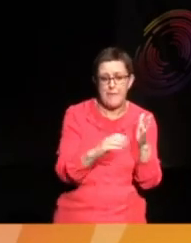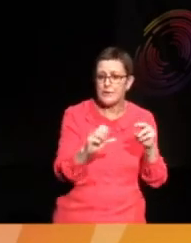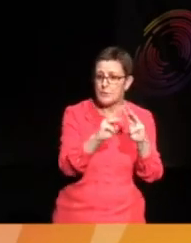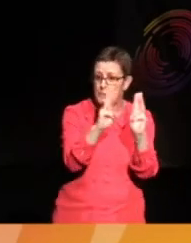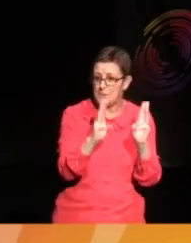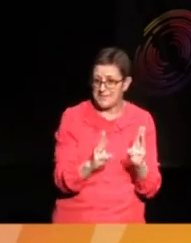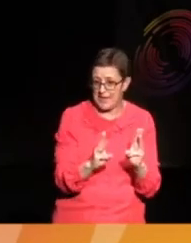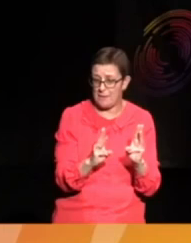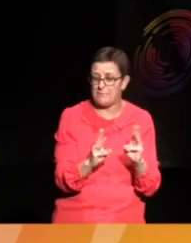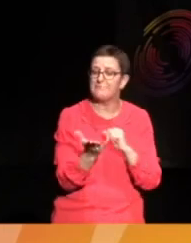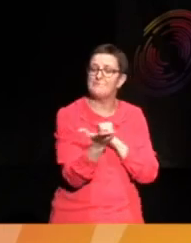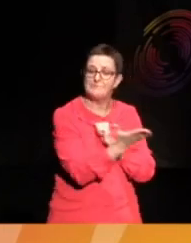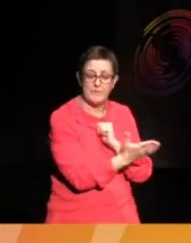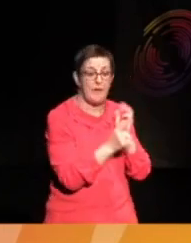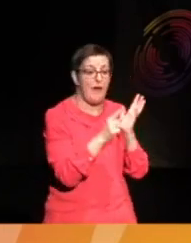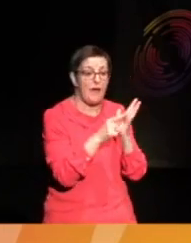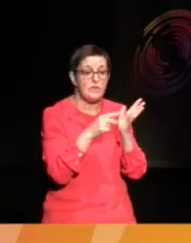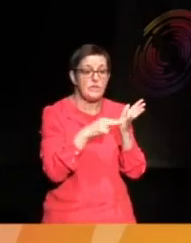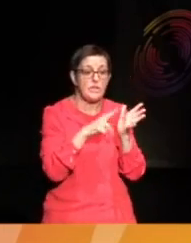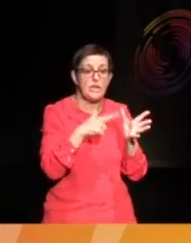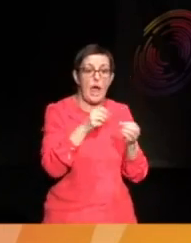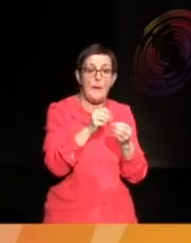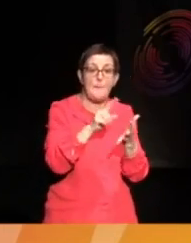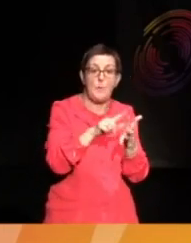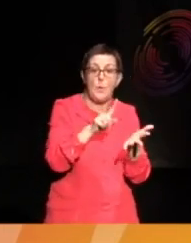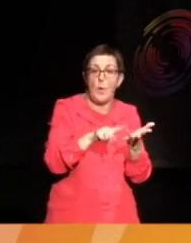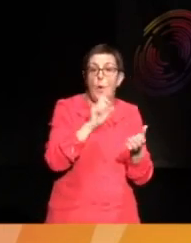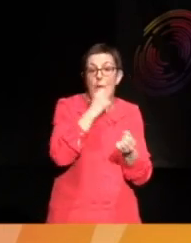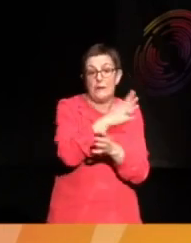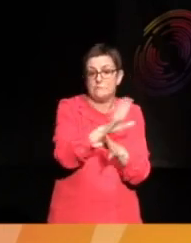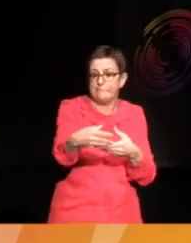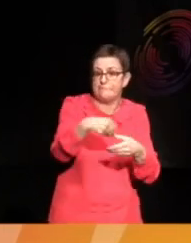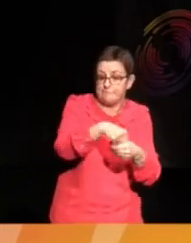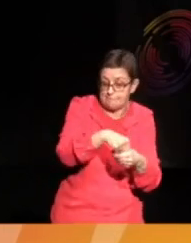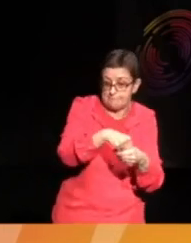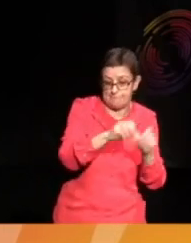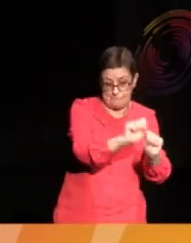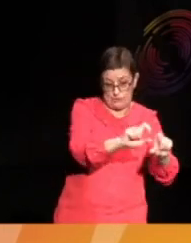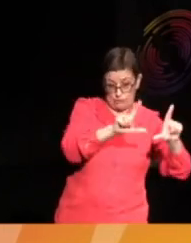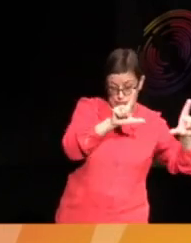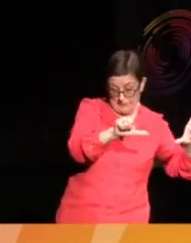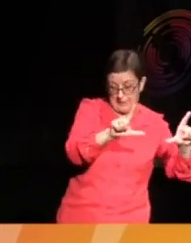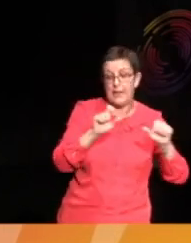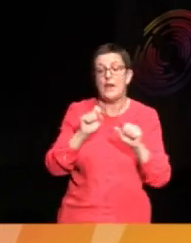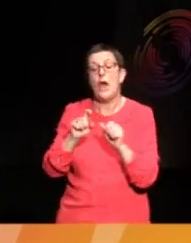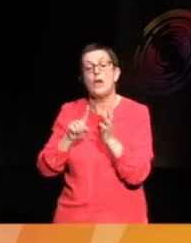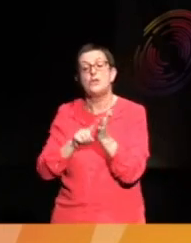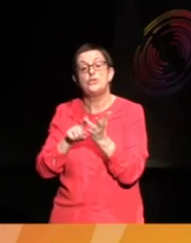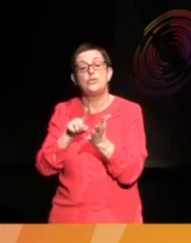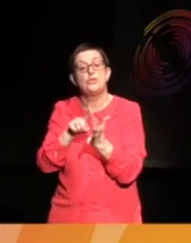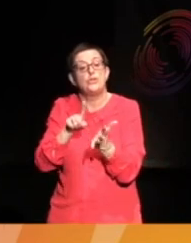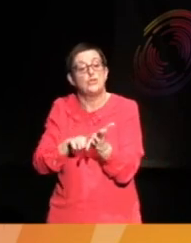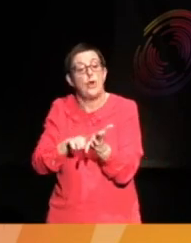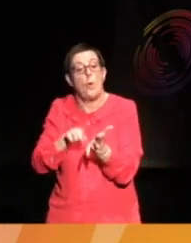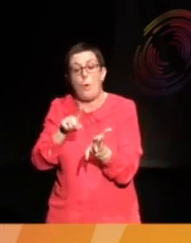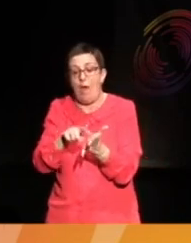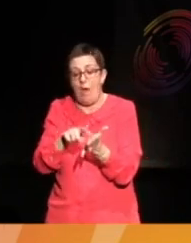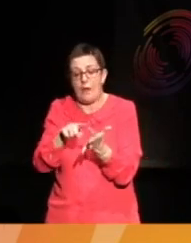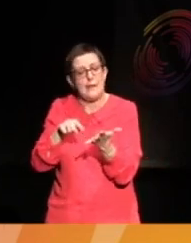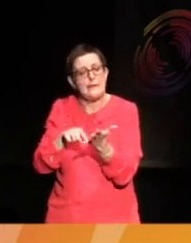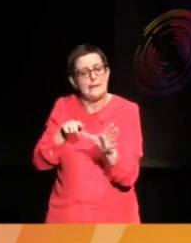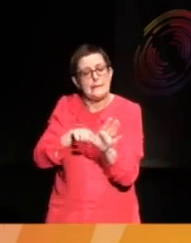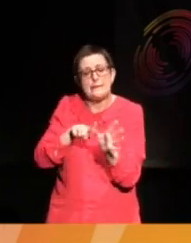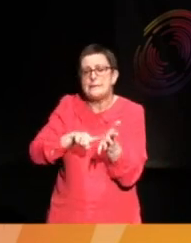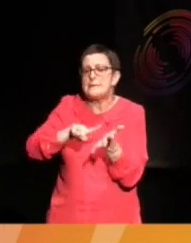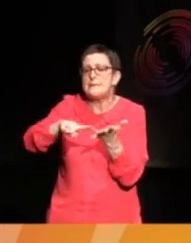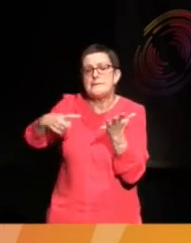Njabu is going to be joining us and also Joelle Taylor, a brilliant poet,